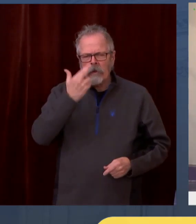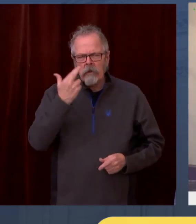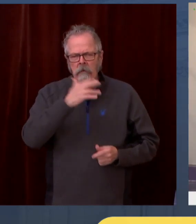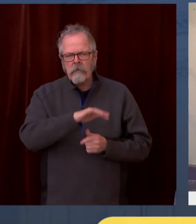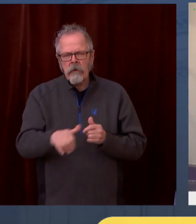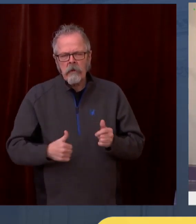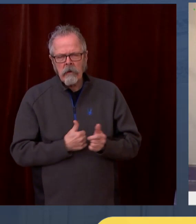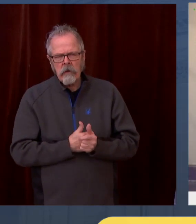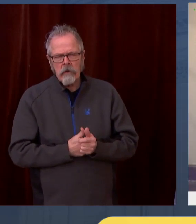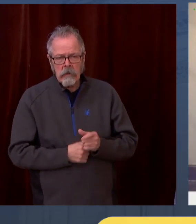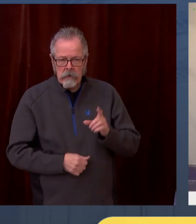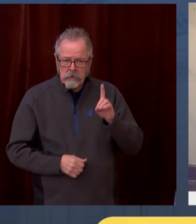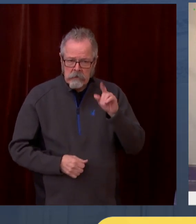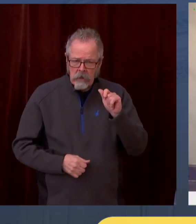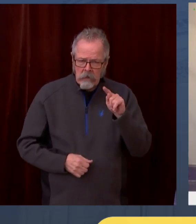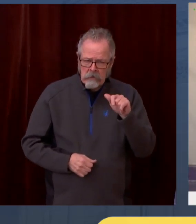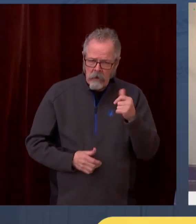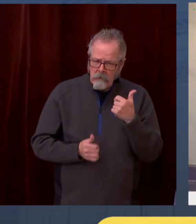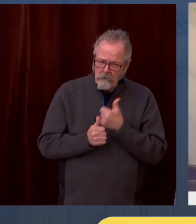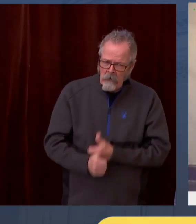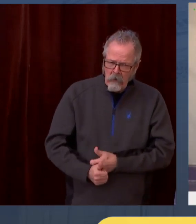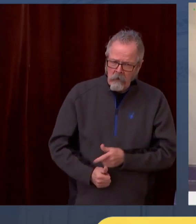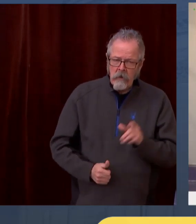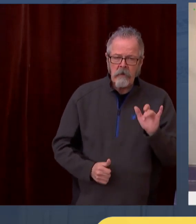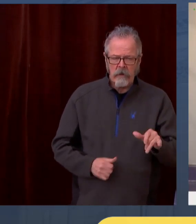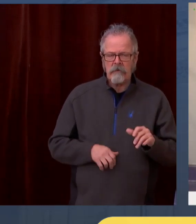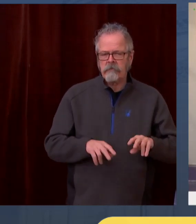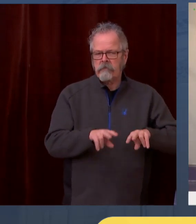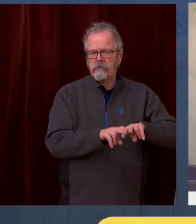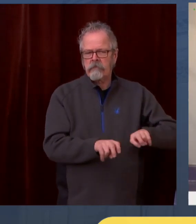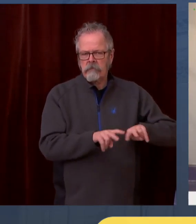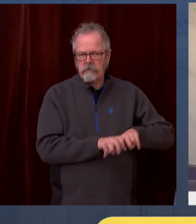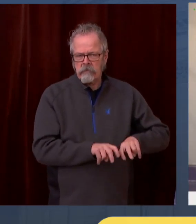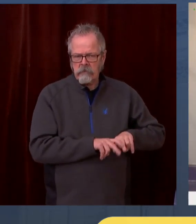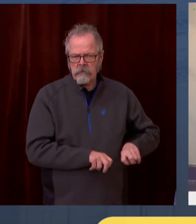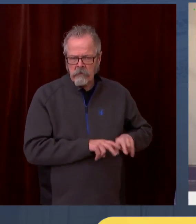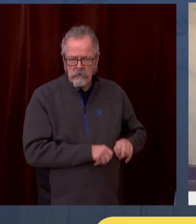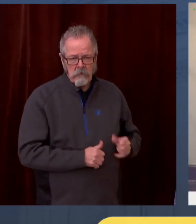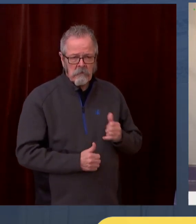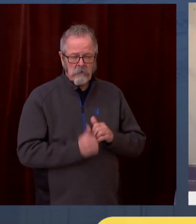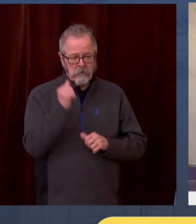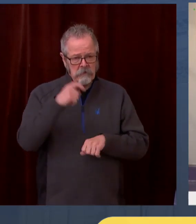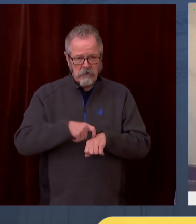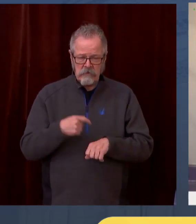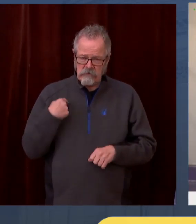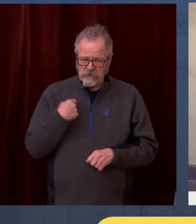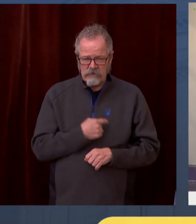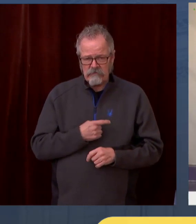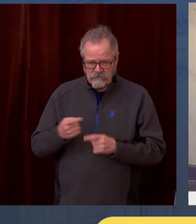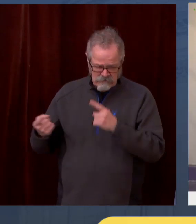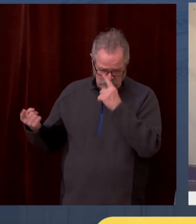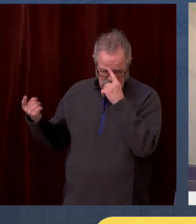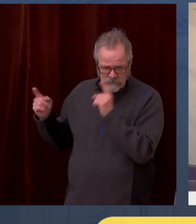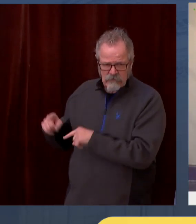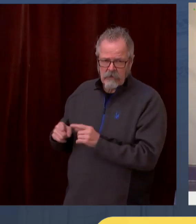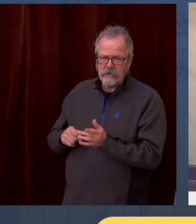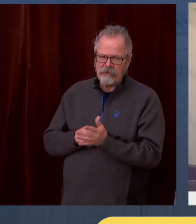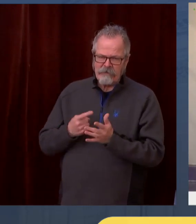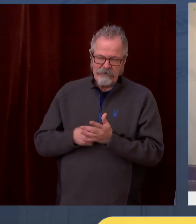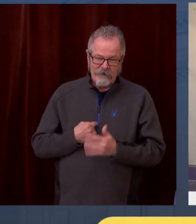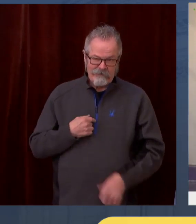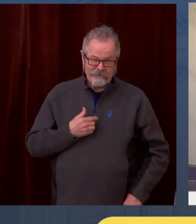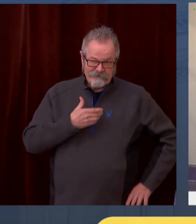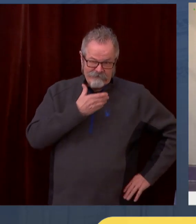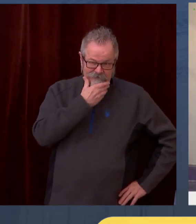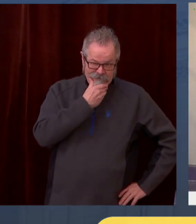will certainly willing to look at our guidance and the evolution of what we may need to do from a standpoint of within